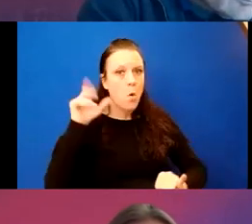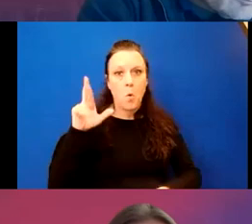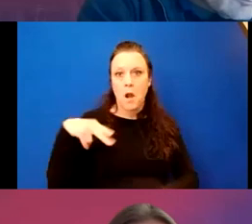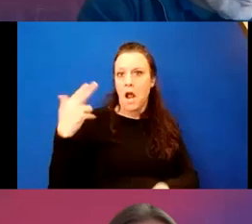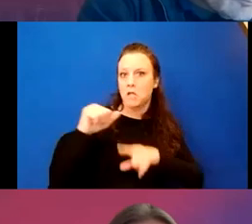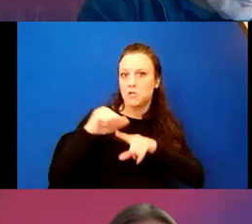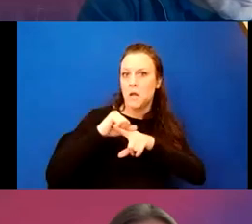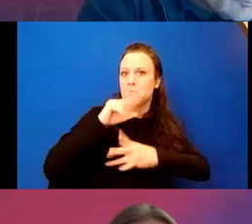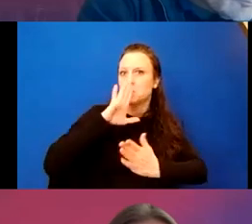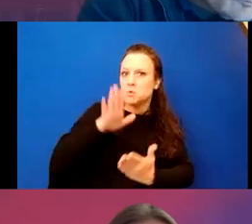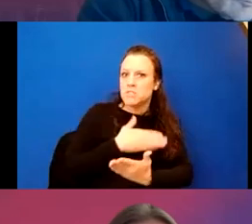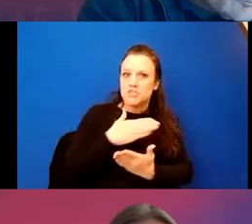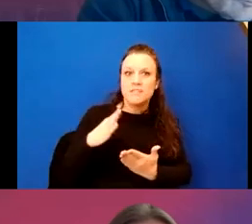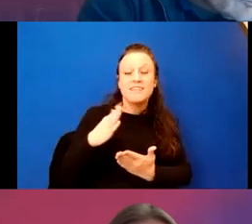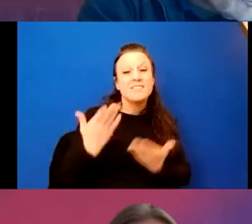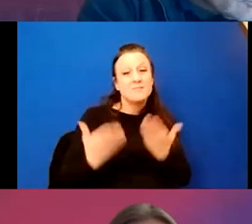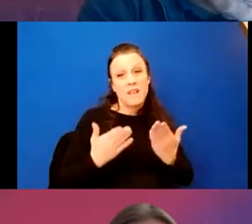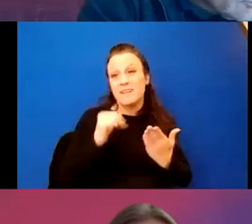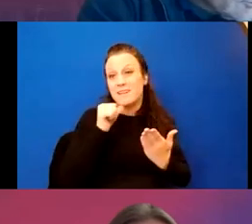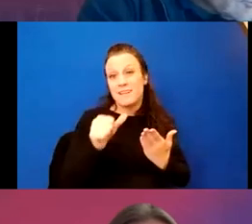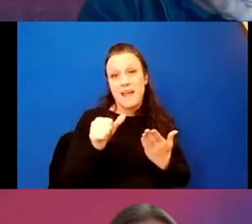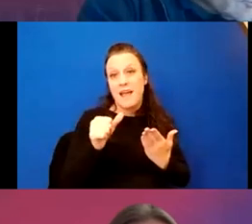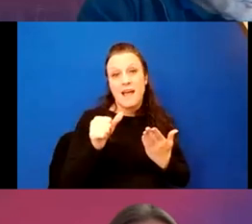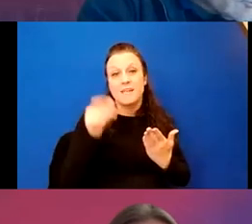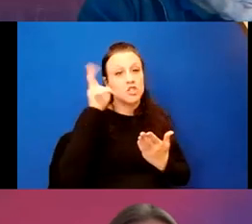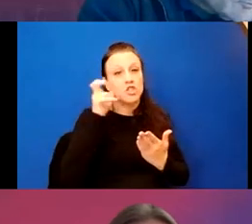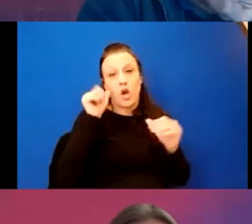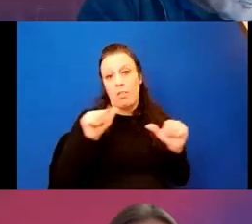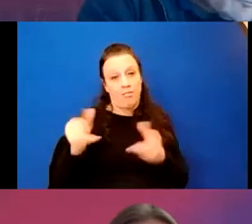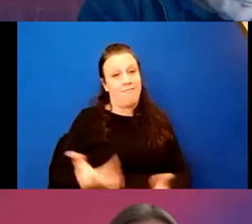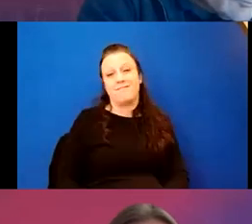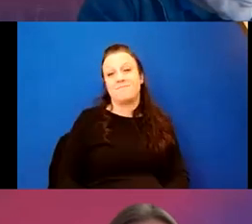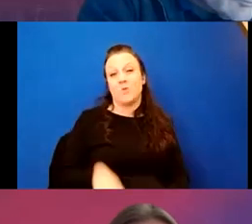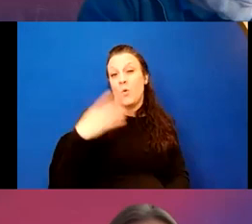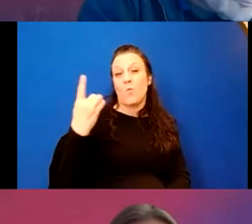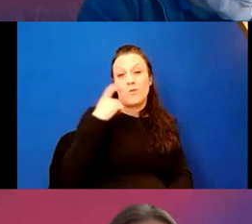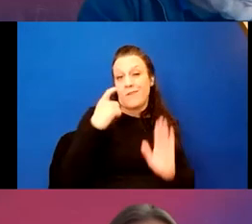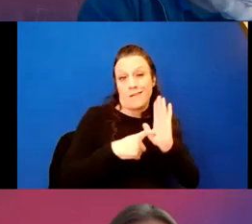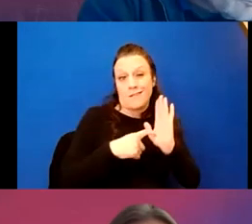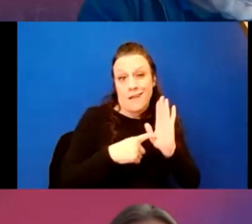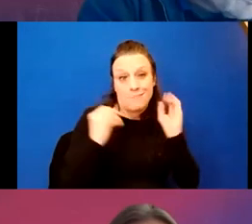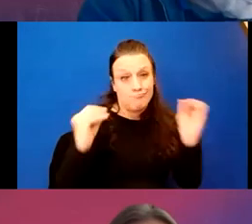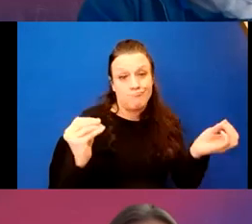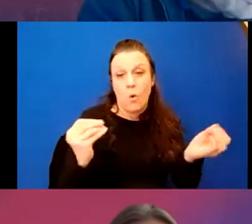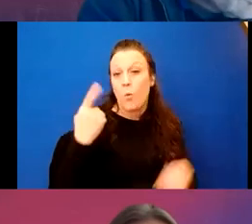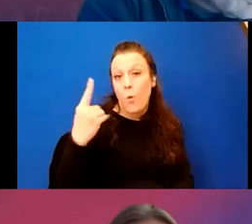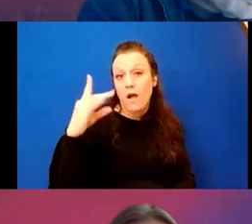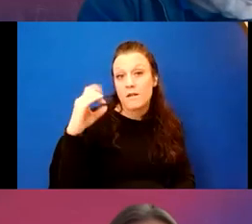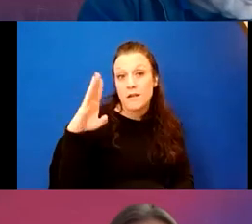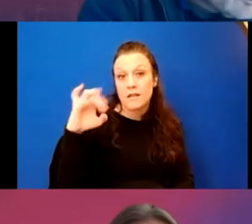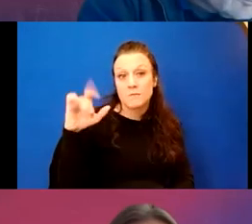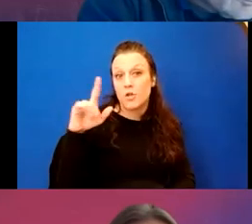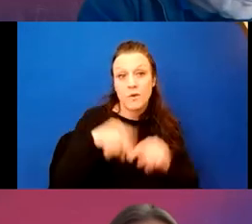trained musicians is probably not discernible. Um, um, so one decibel level, one may not even be able to,